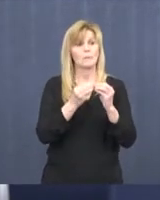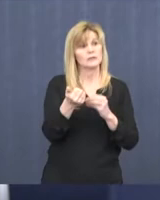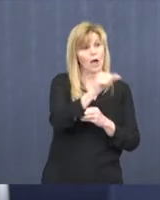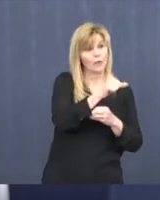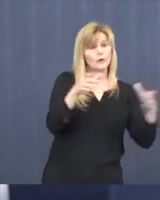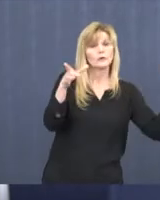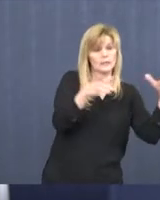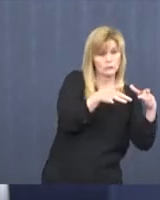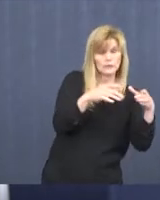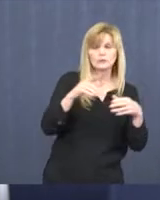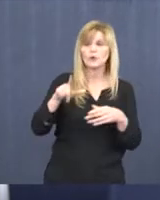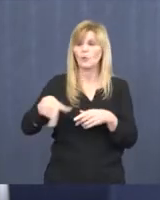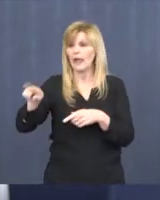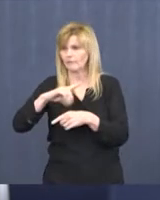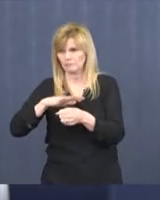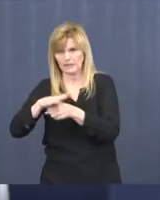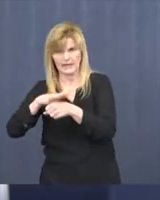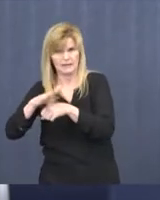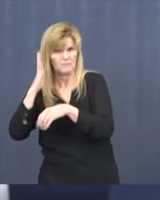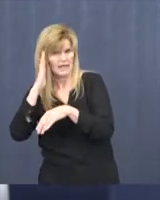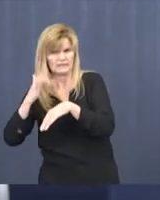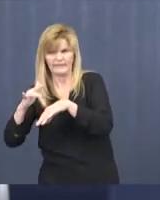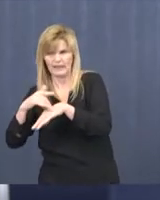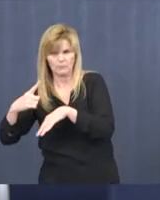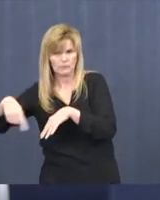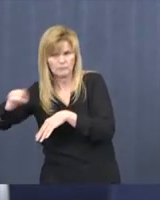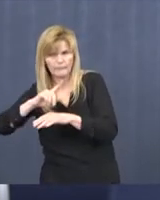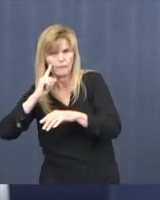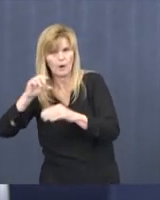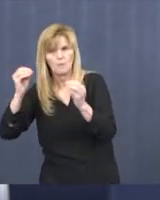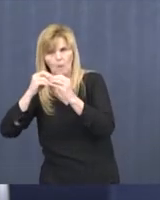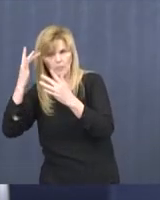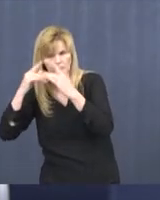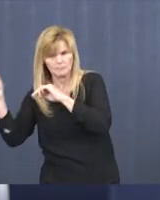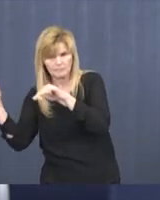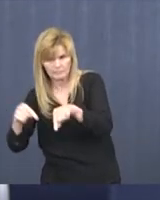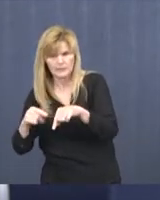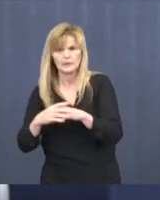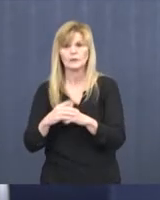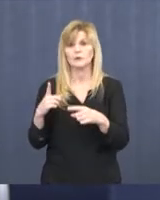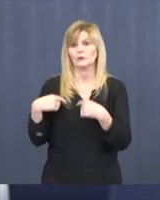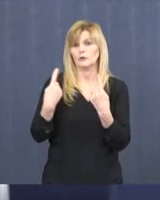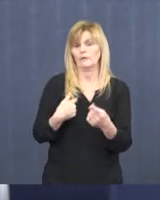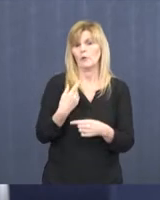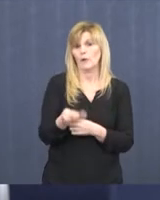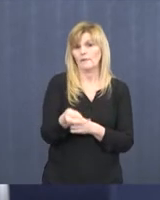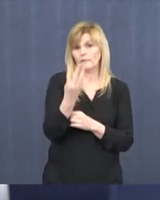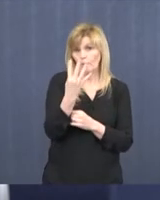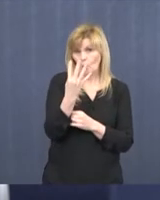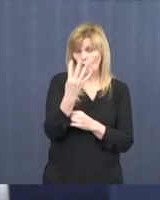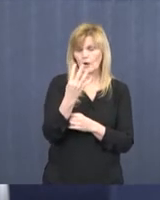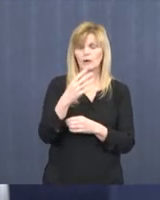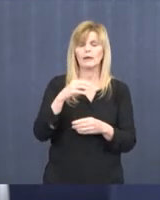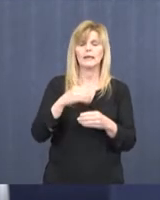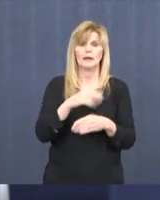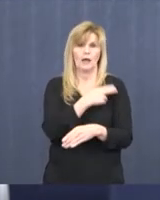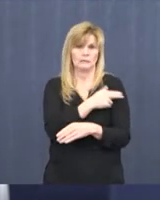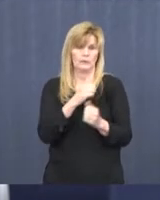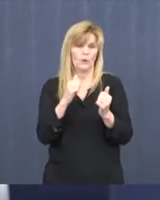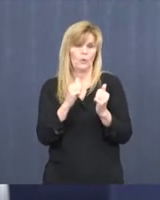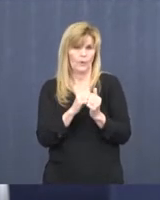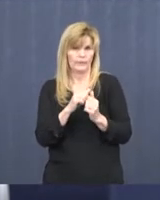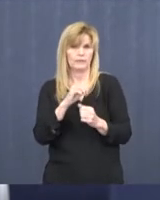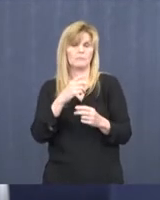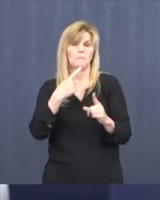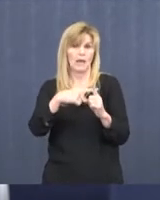managing the situation. We currently, as of this morning, have four inpatients positive for COVID. We've been fortunate to